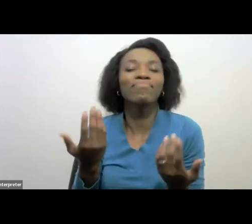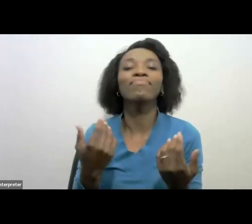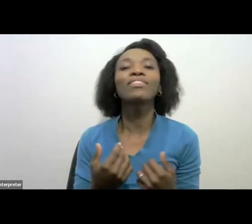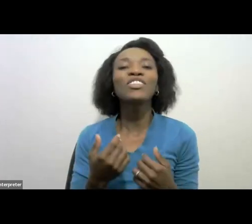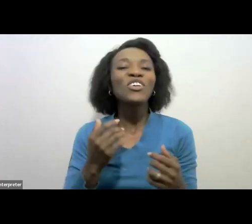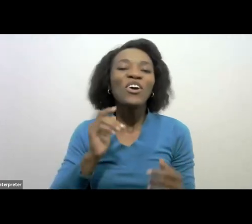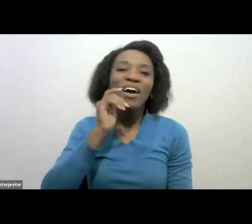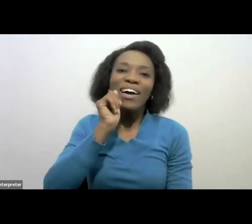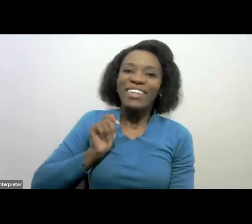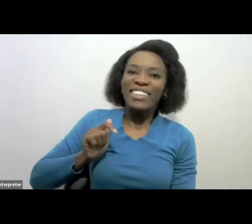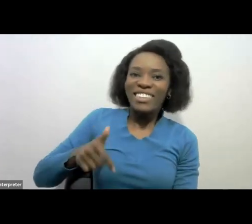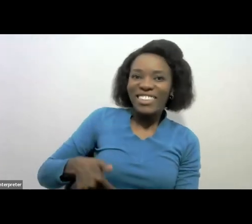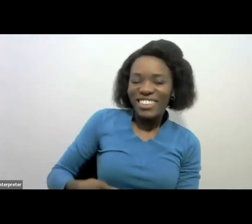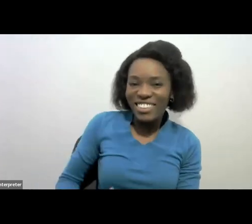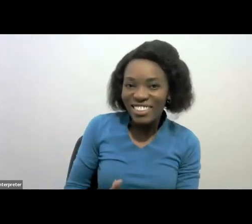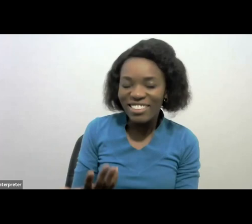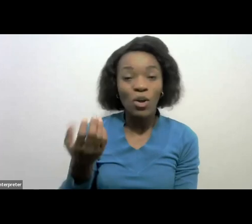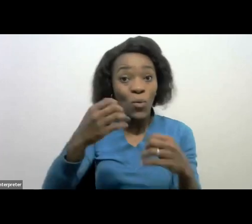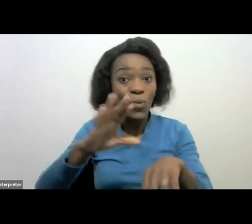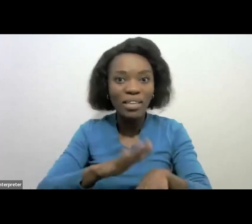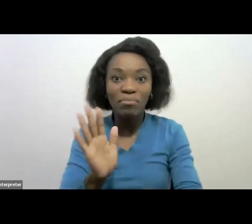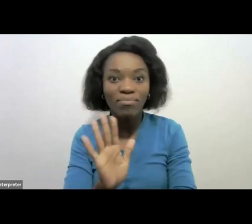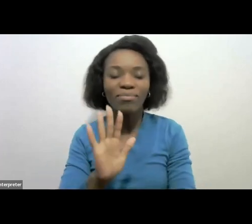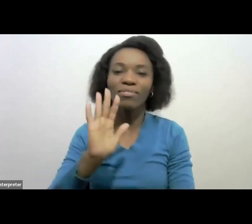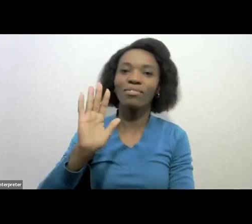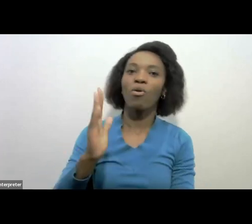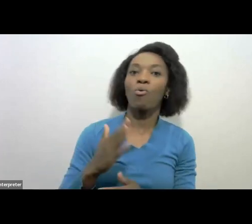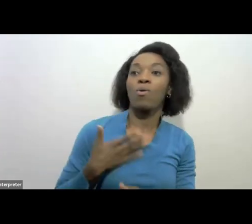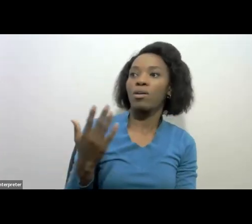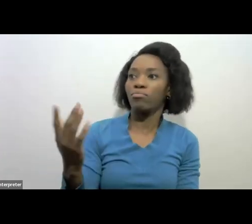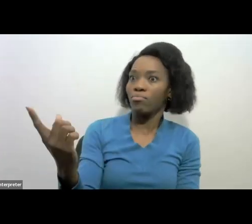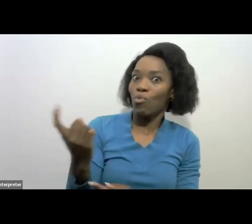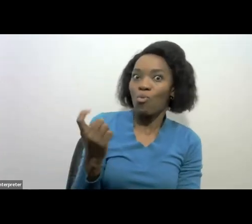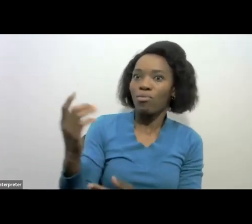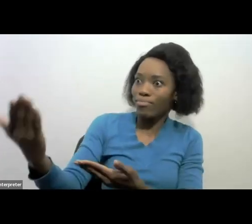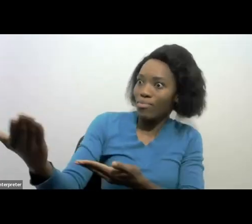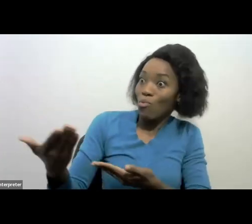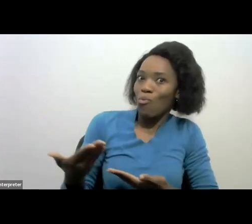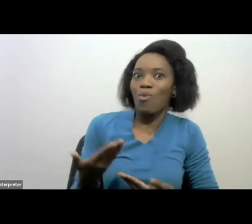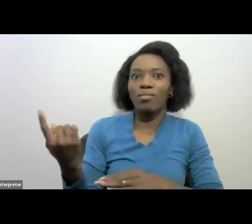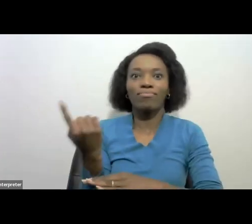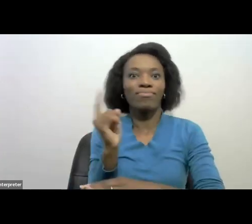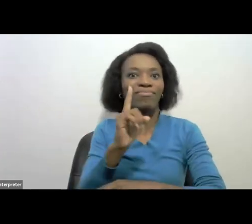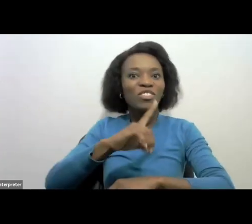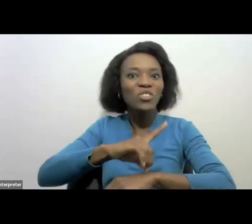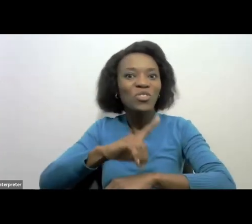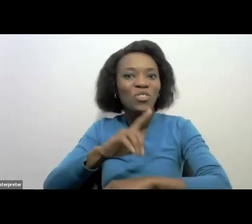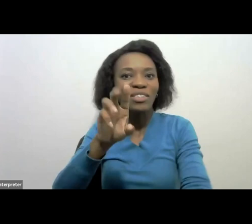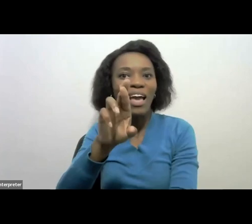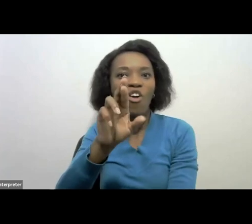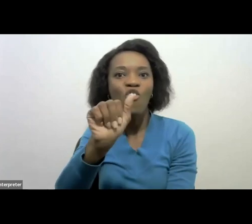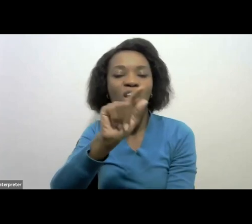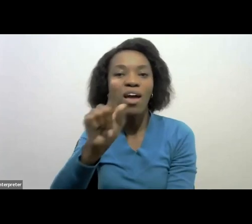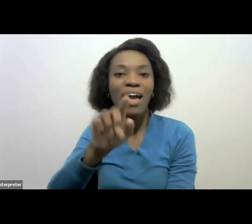without wasting any time, I would like to call upon Dr. Razalani, who's going to welcome all of you beautiful South Africans.